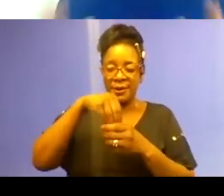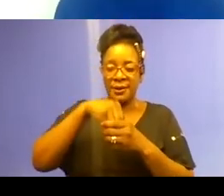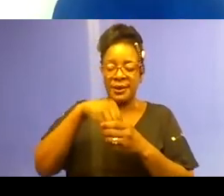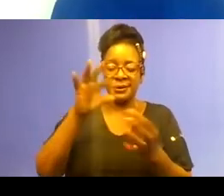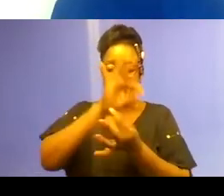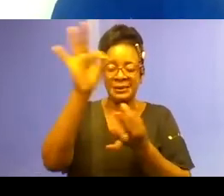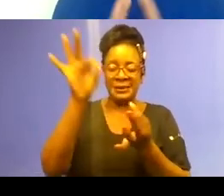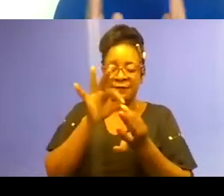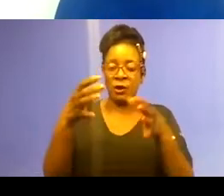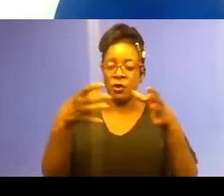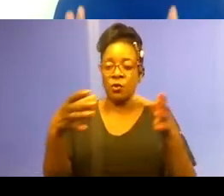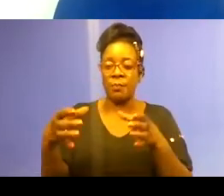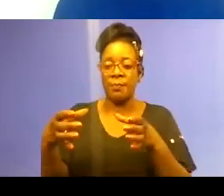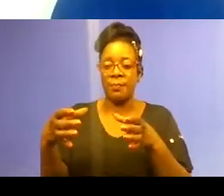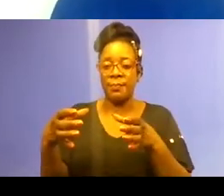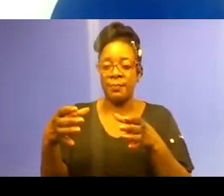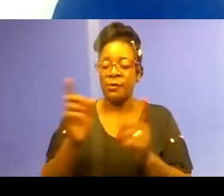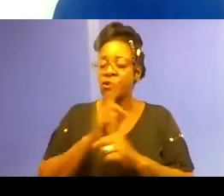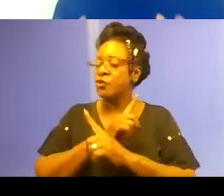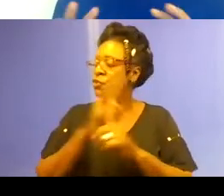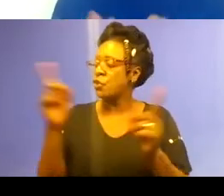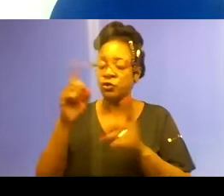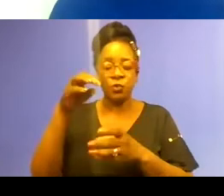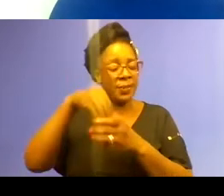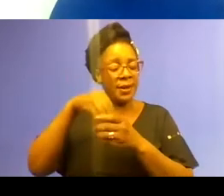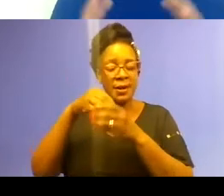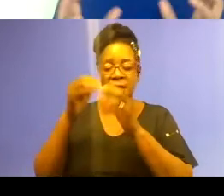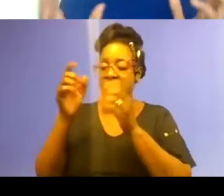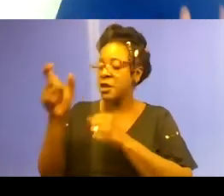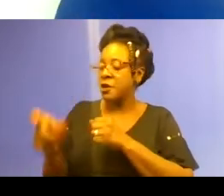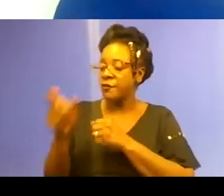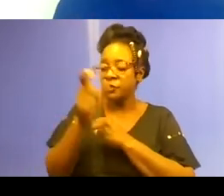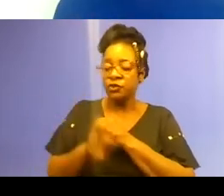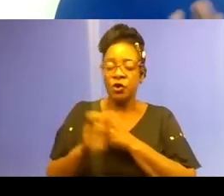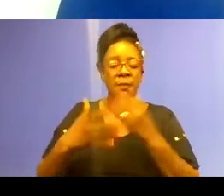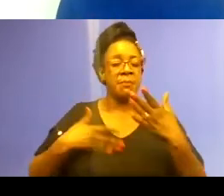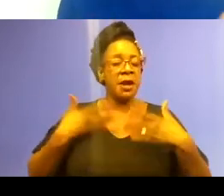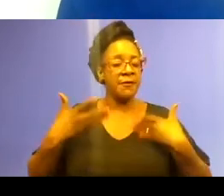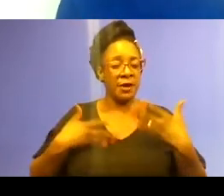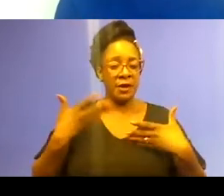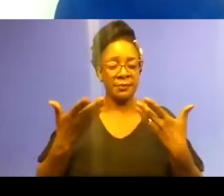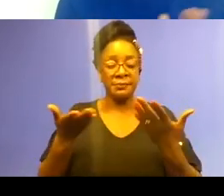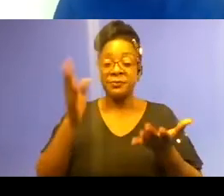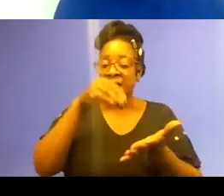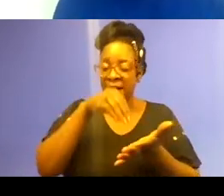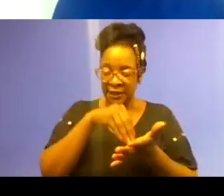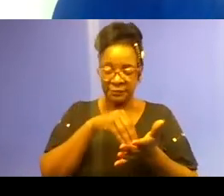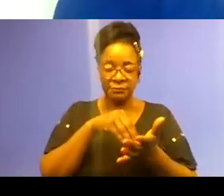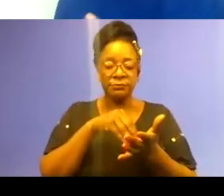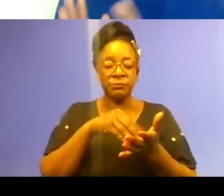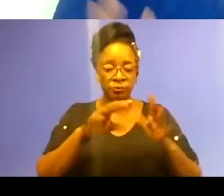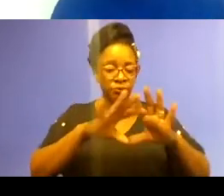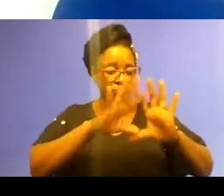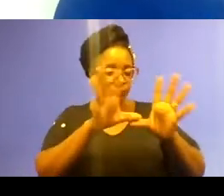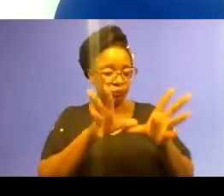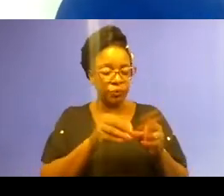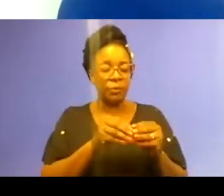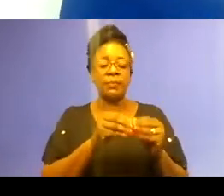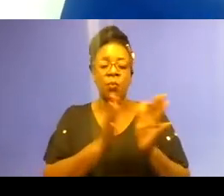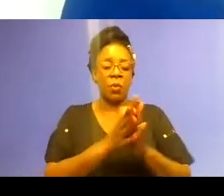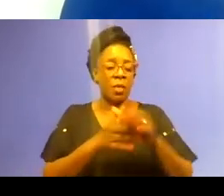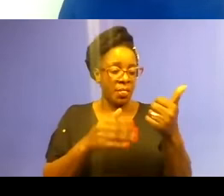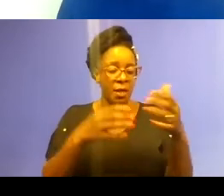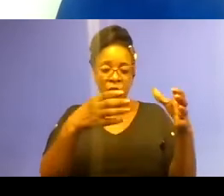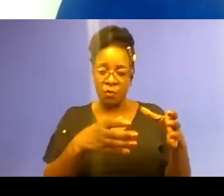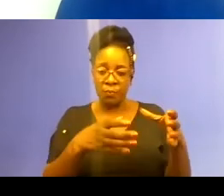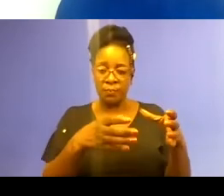not within individual behavior. And again, collectively and in relation to other groups, also at a